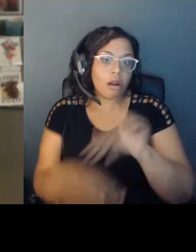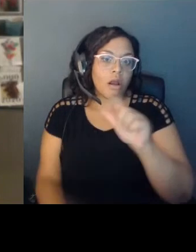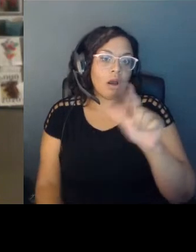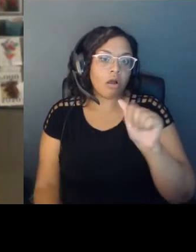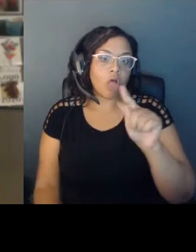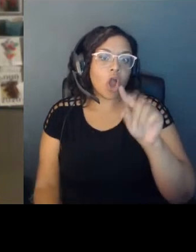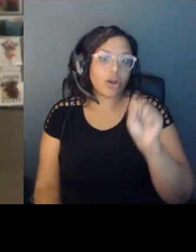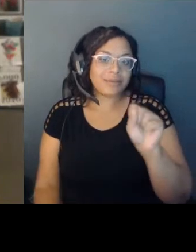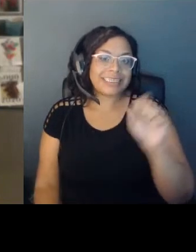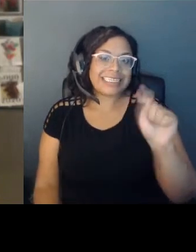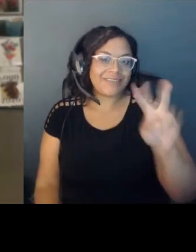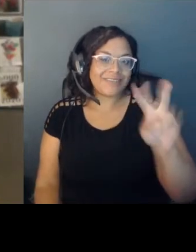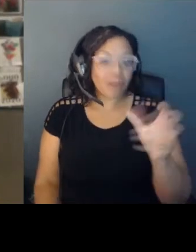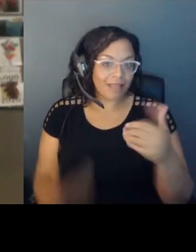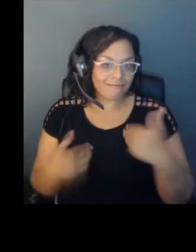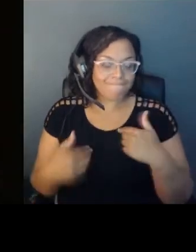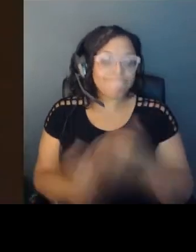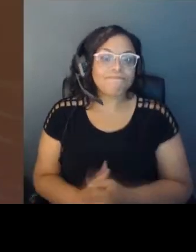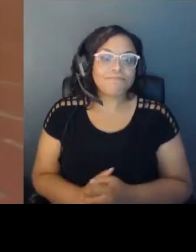a short trailer to give you a preview.